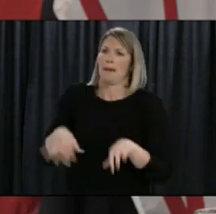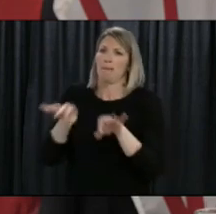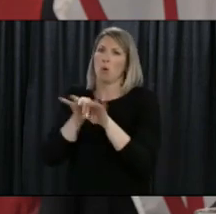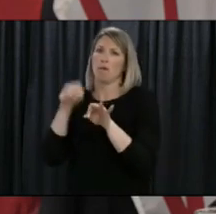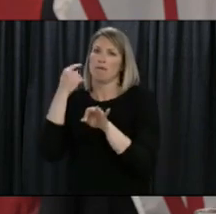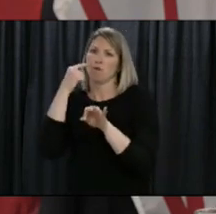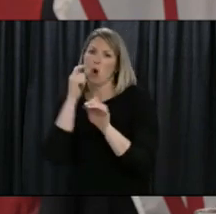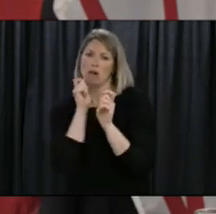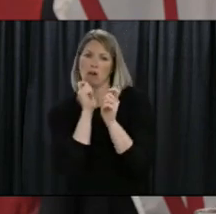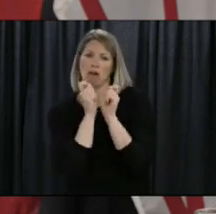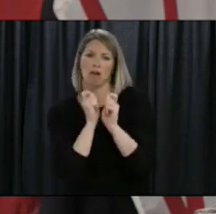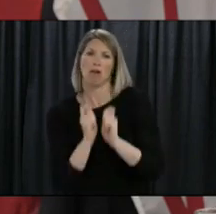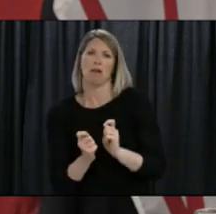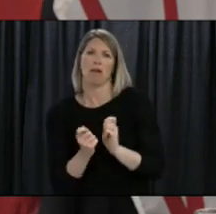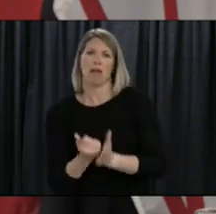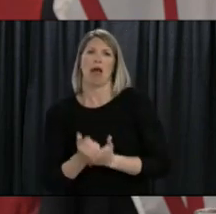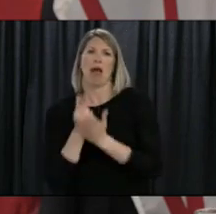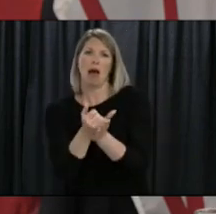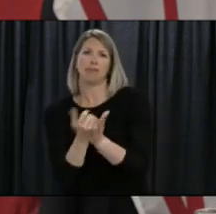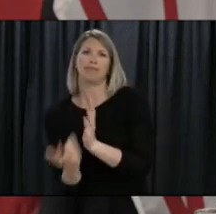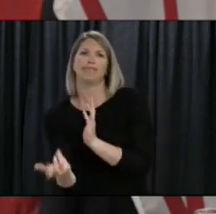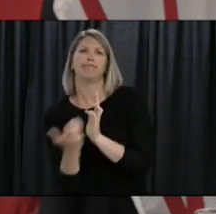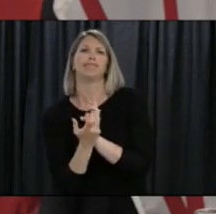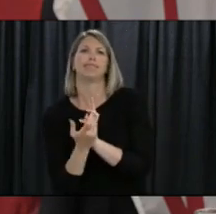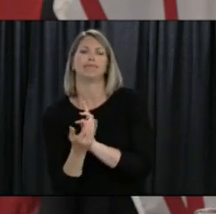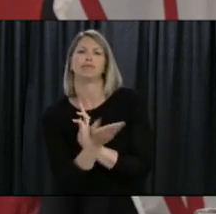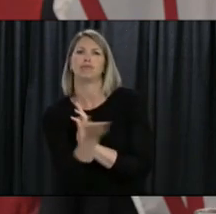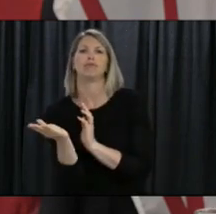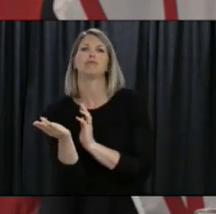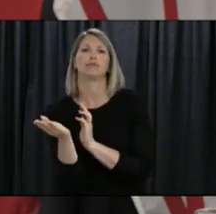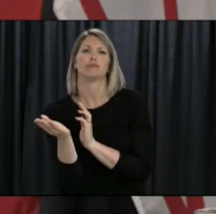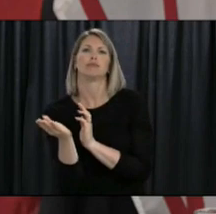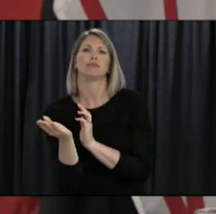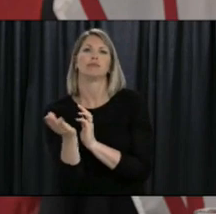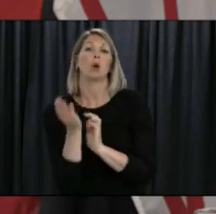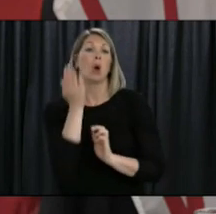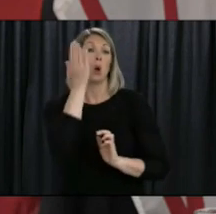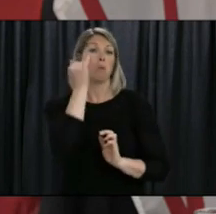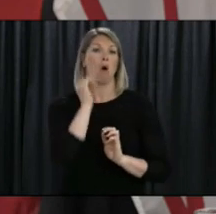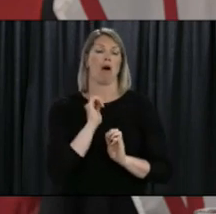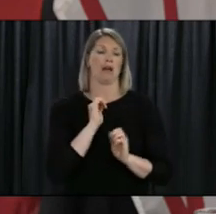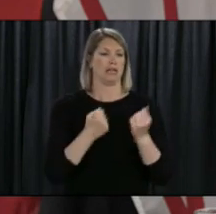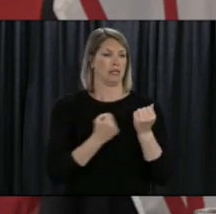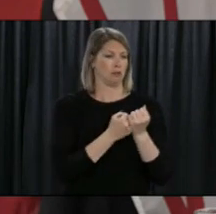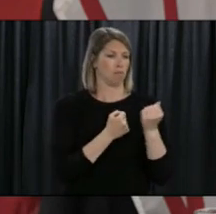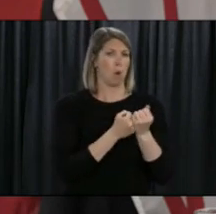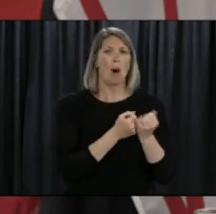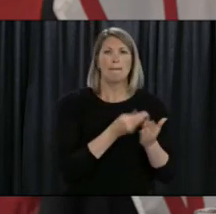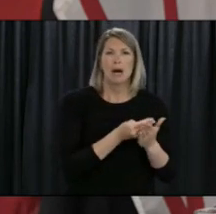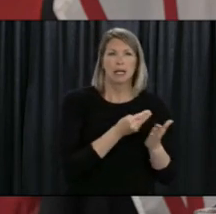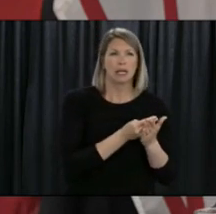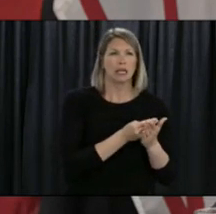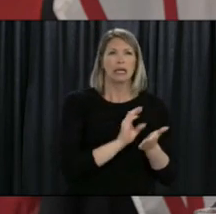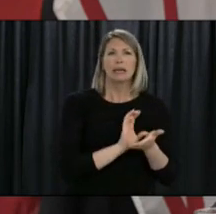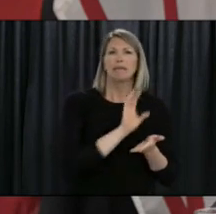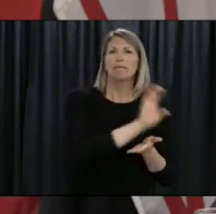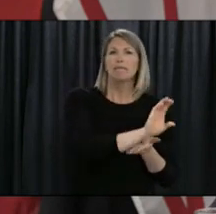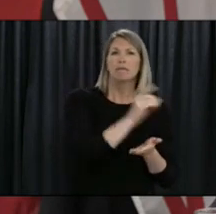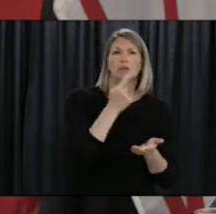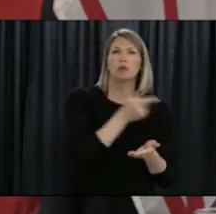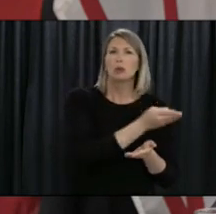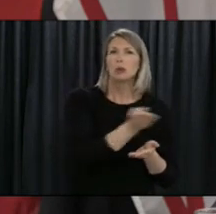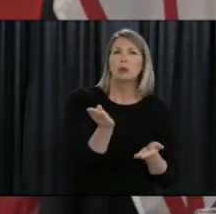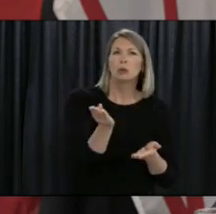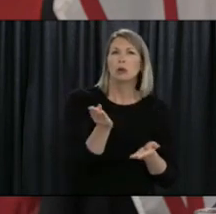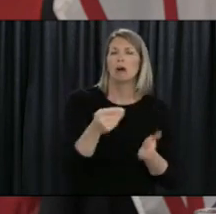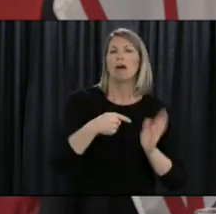future. Legislation that will complement the many supports that we've already put in place. Today, supports